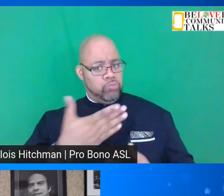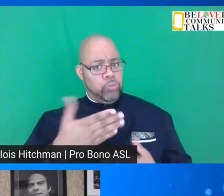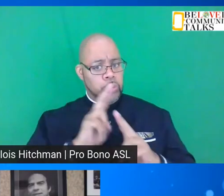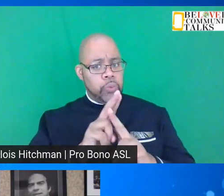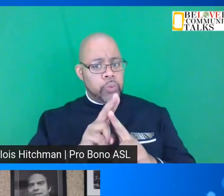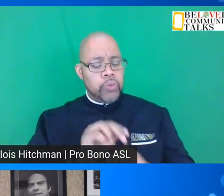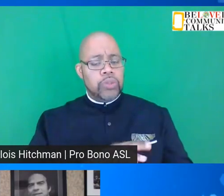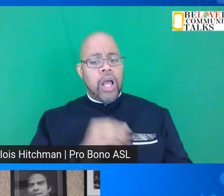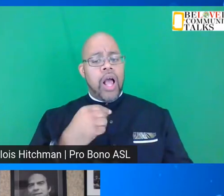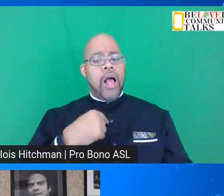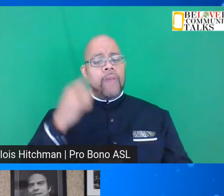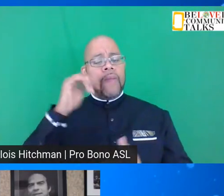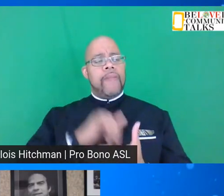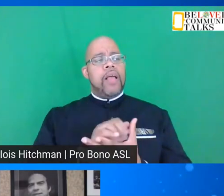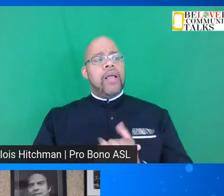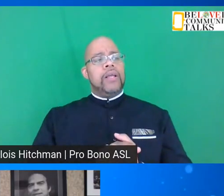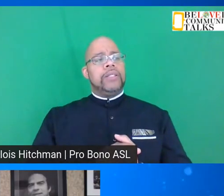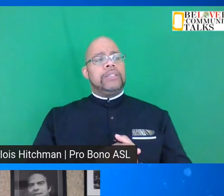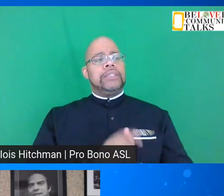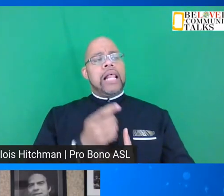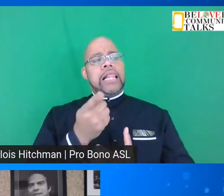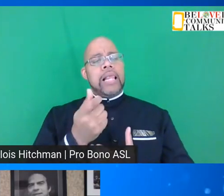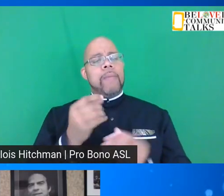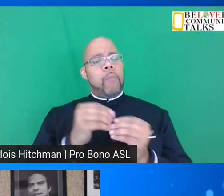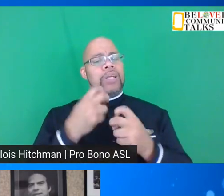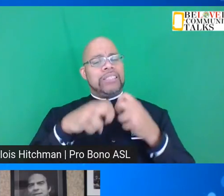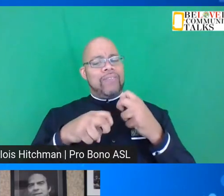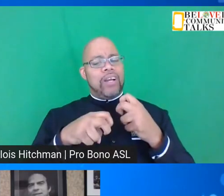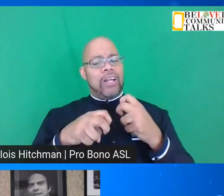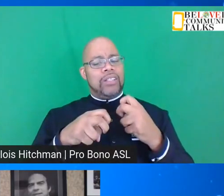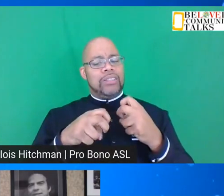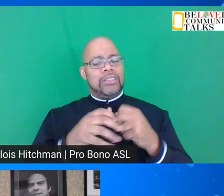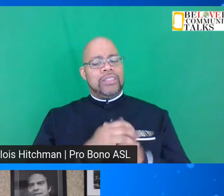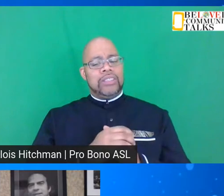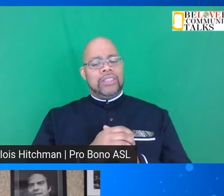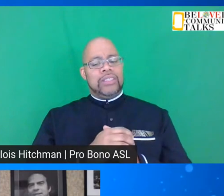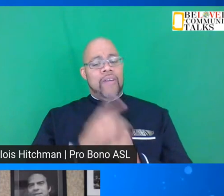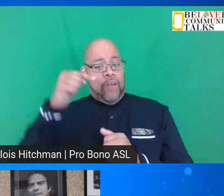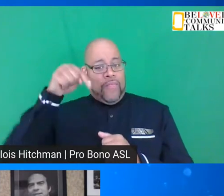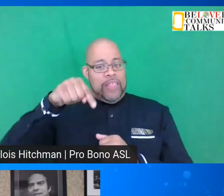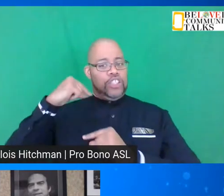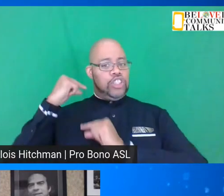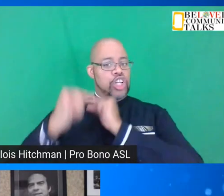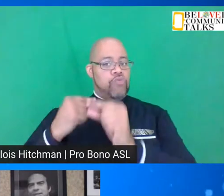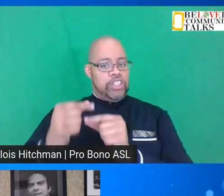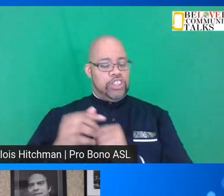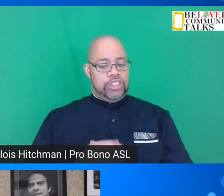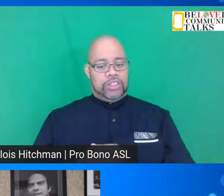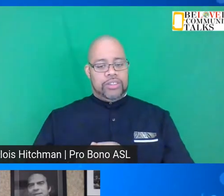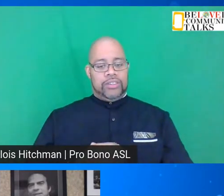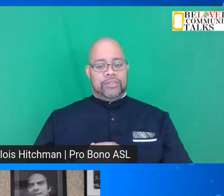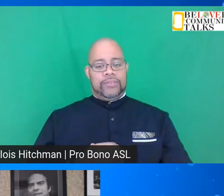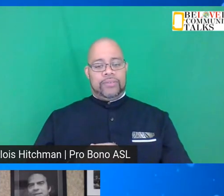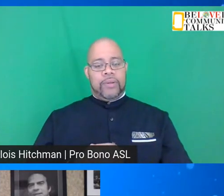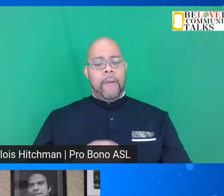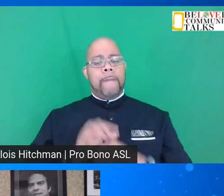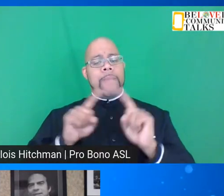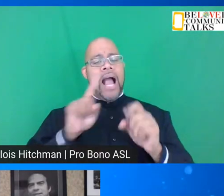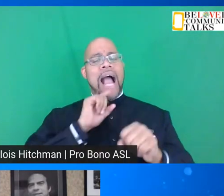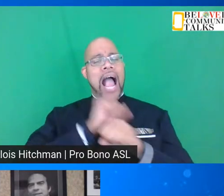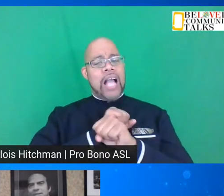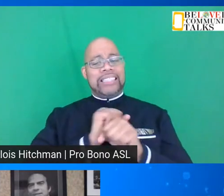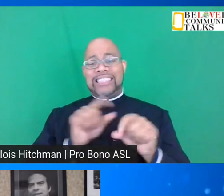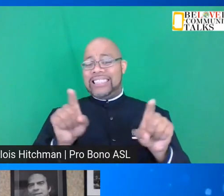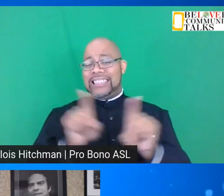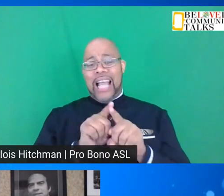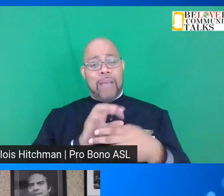think that that it's a little more difficult for this generation. But actually, it's the